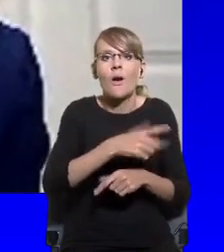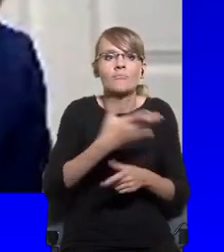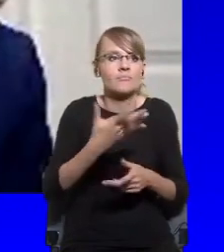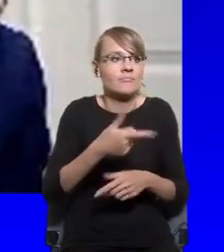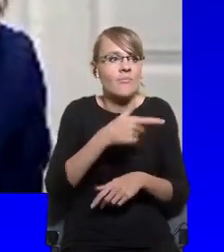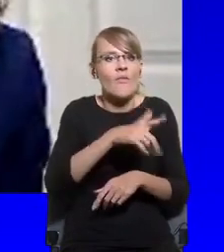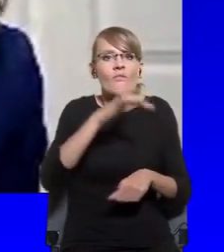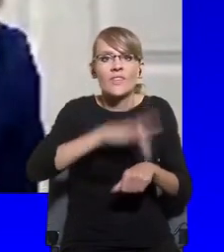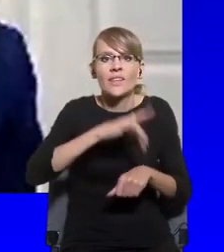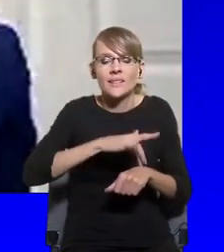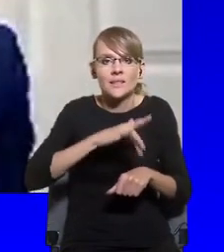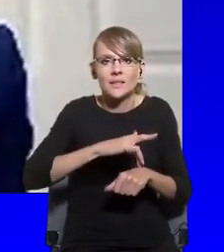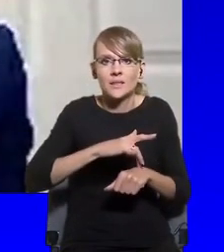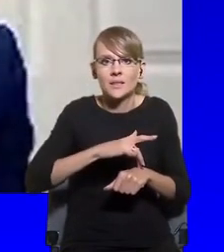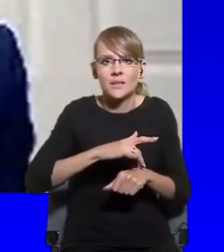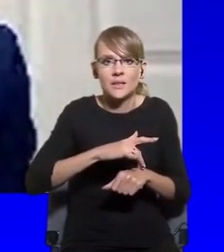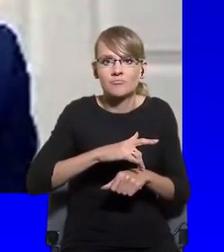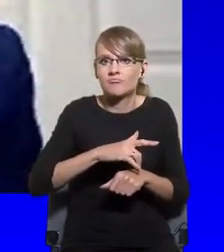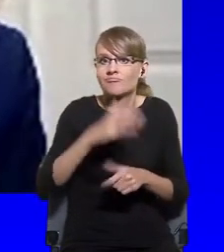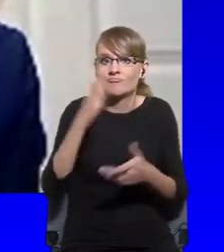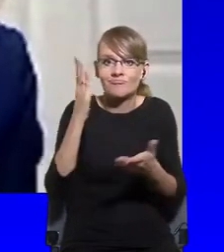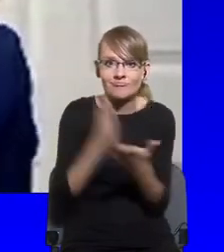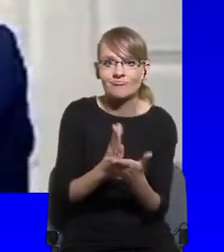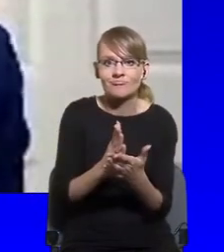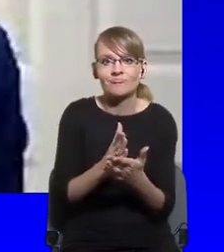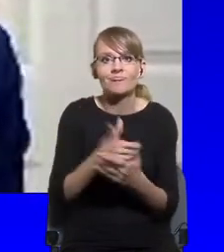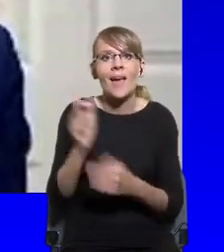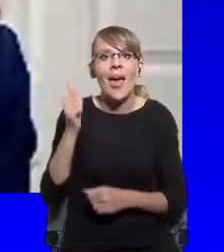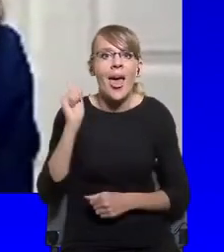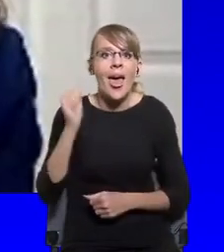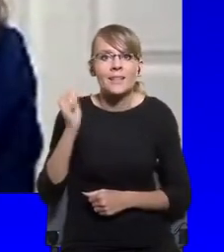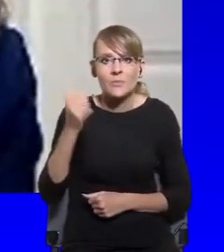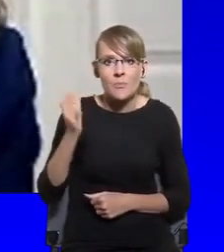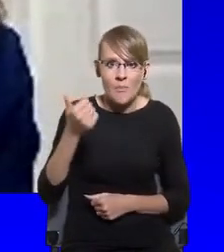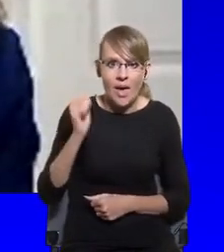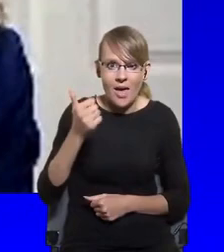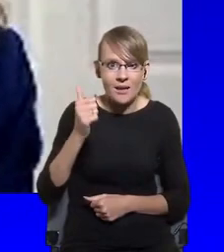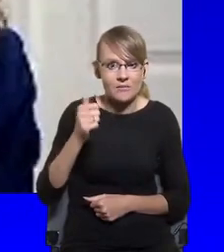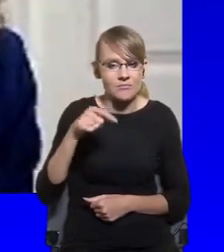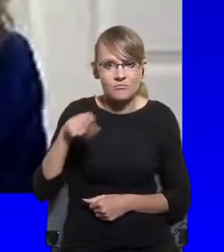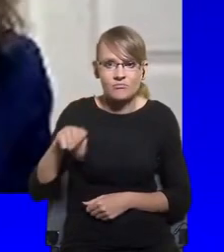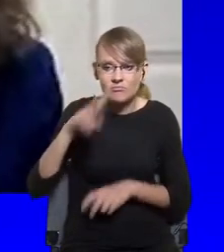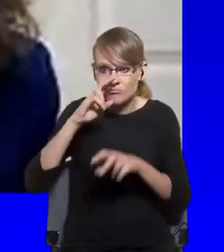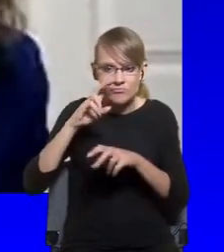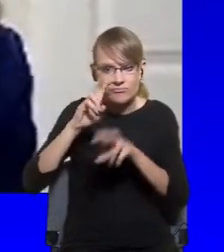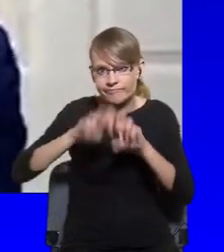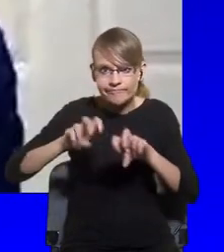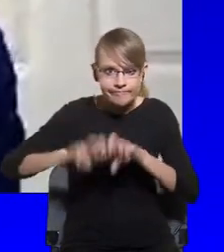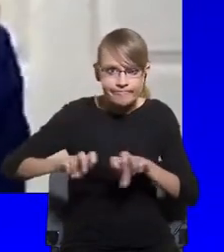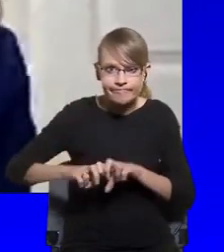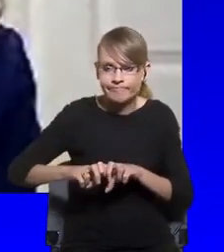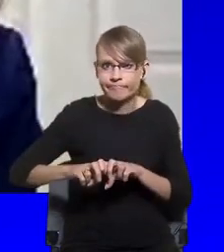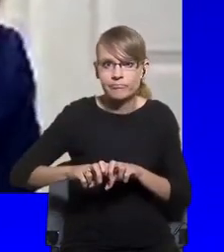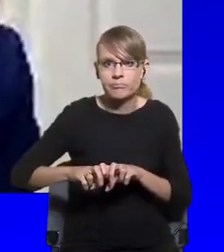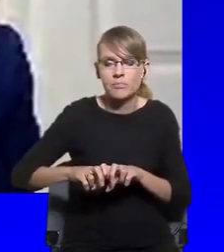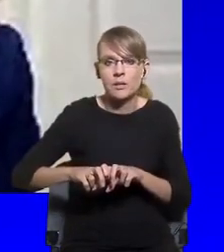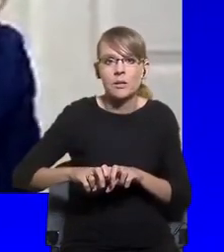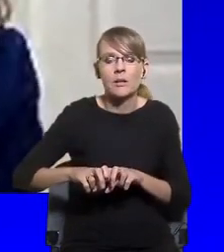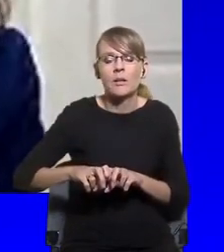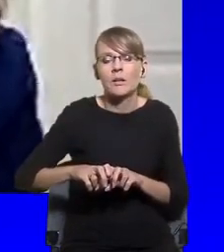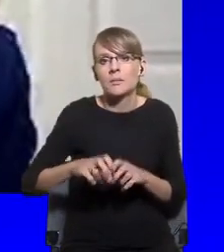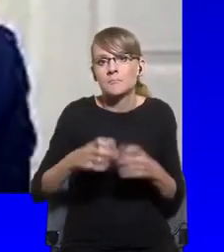expertocracy. I do believe, as liberals do, that politics is about